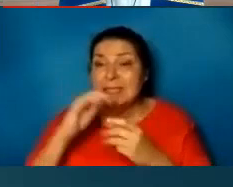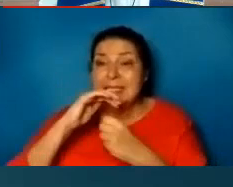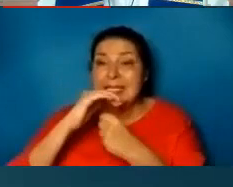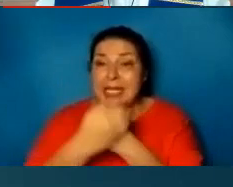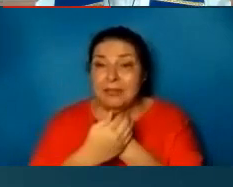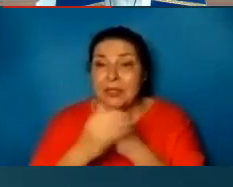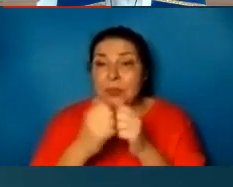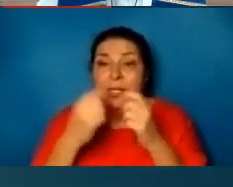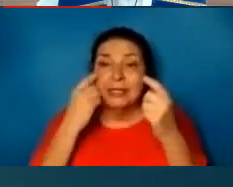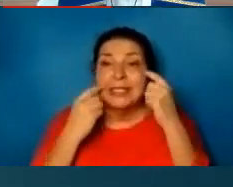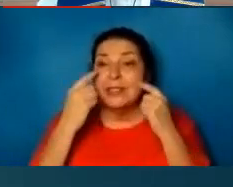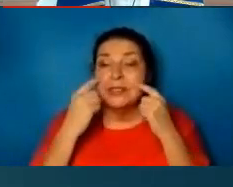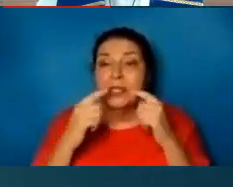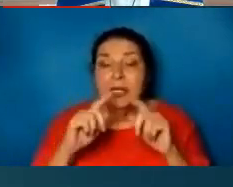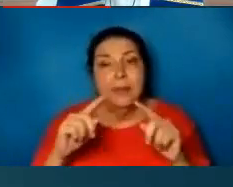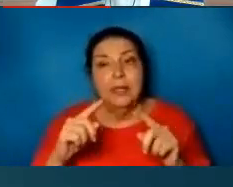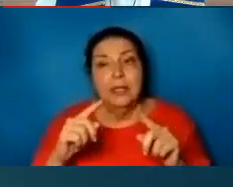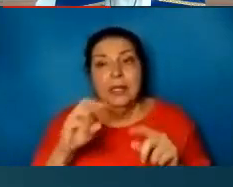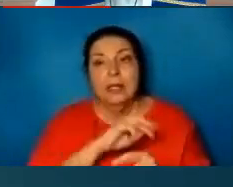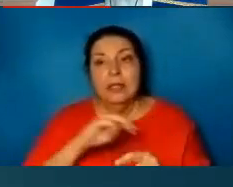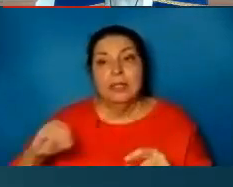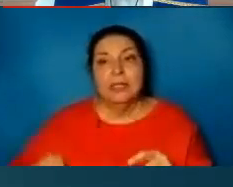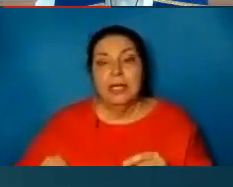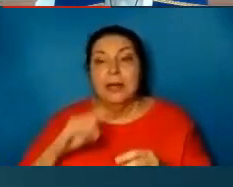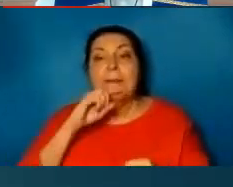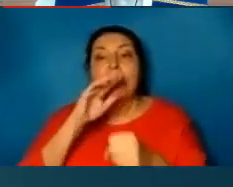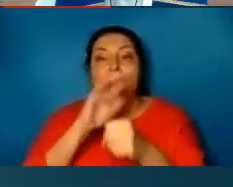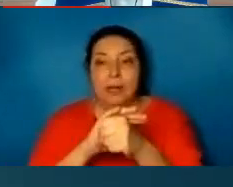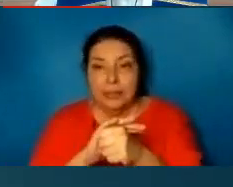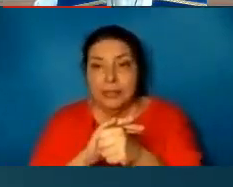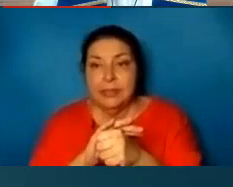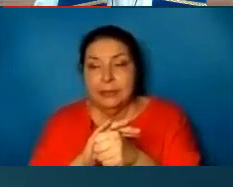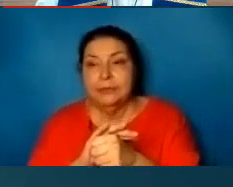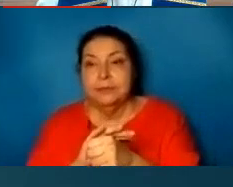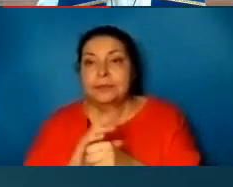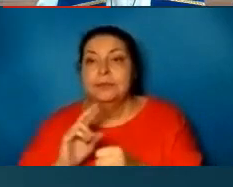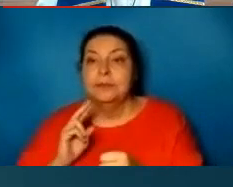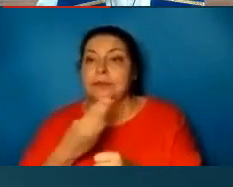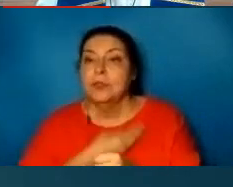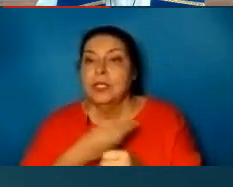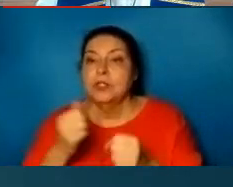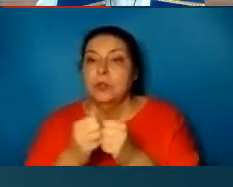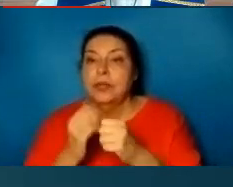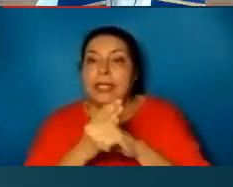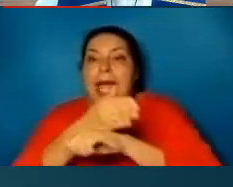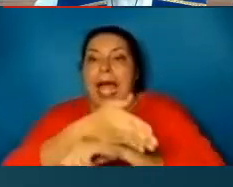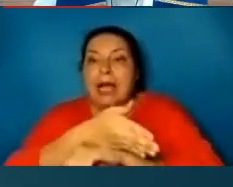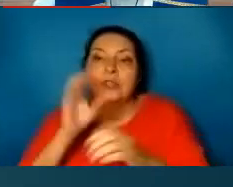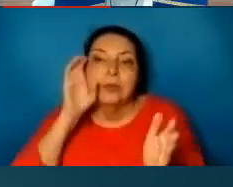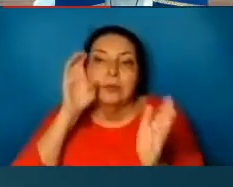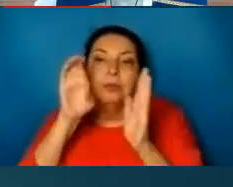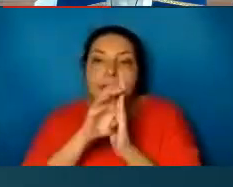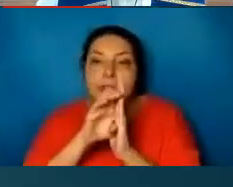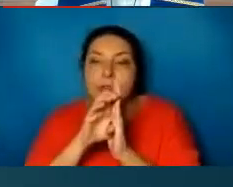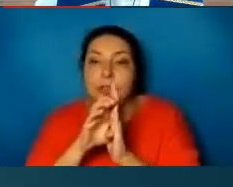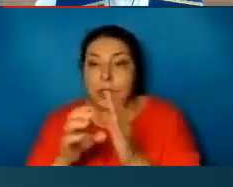But the Messiah promises us with an after picture. He will